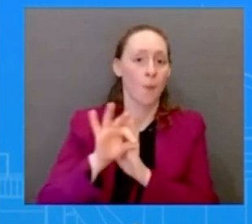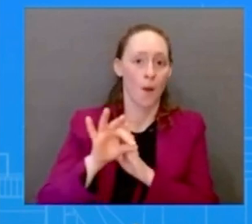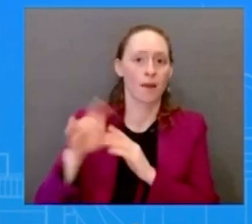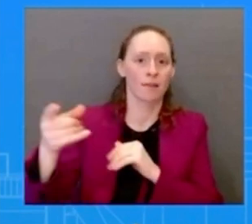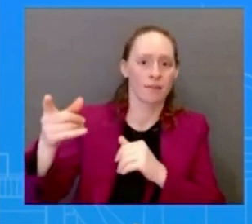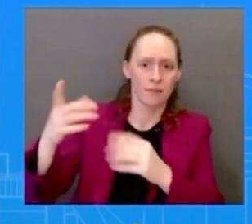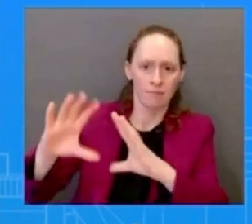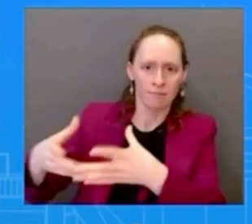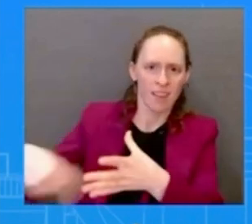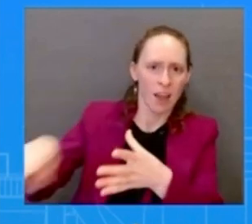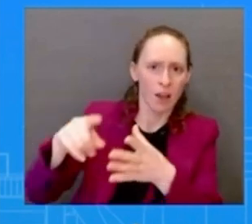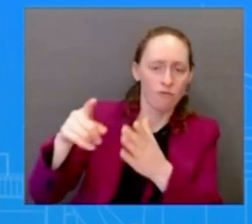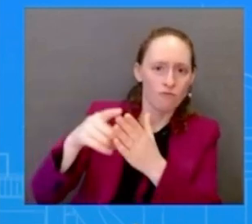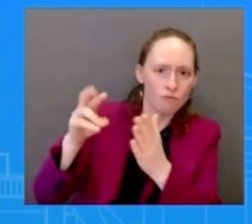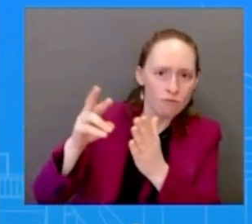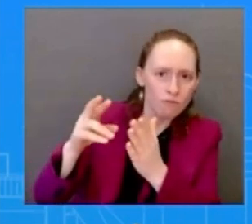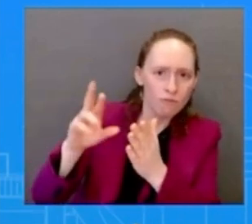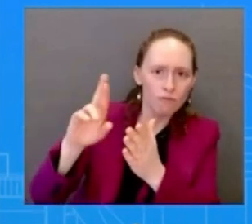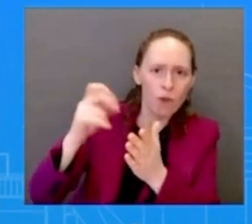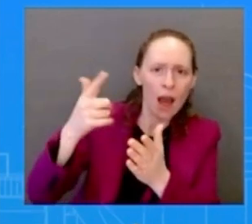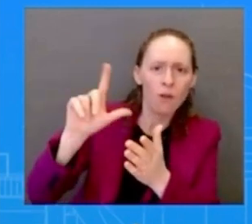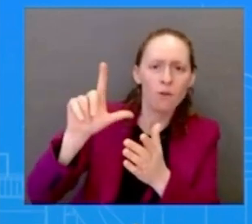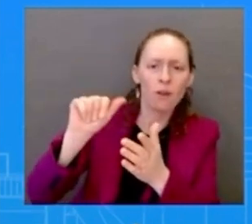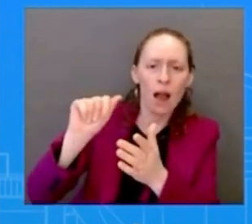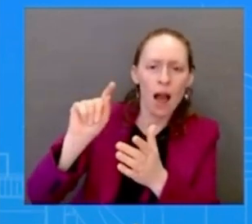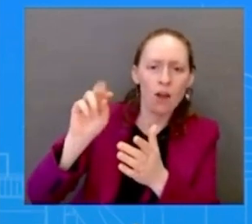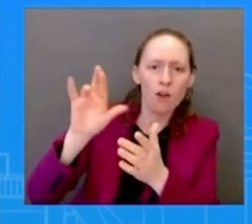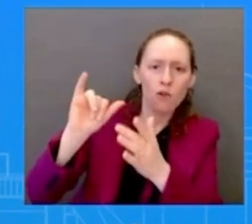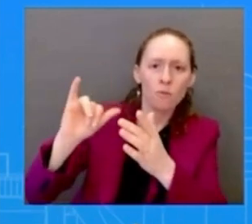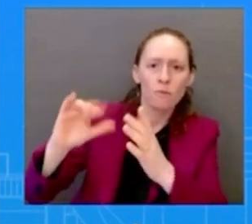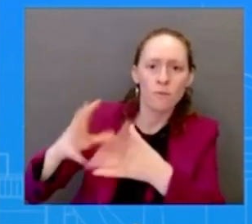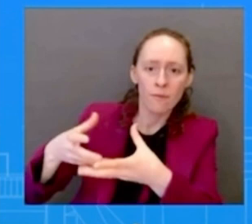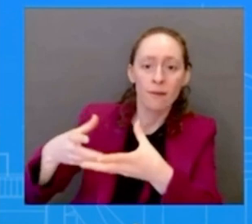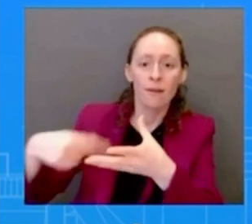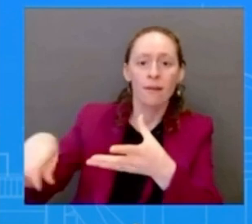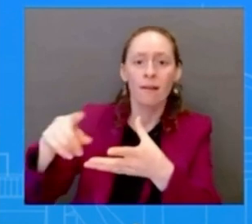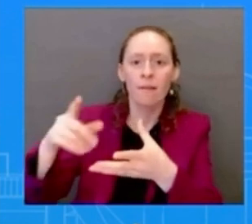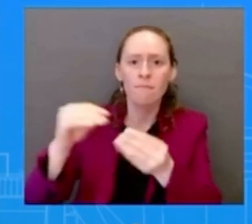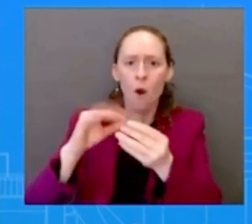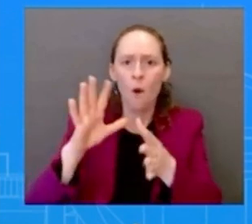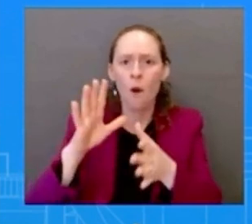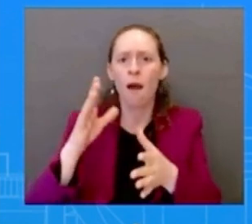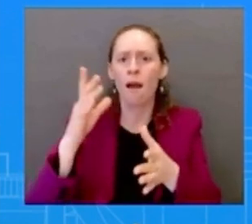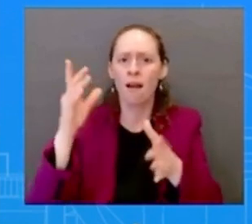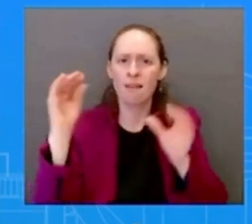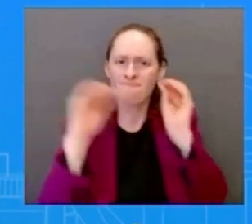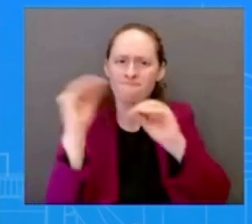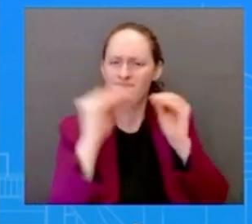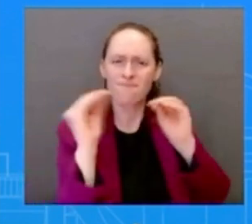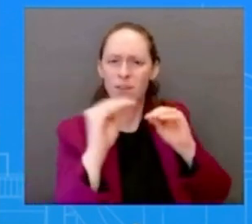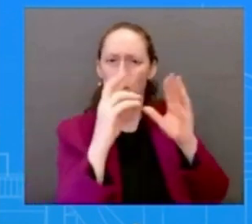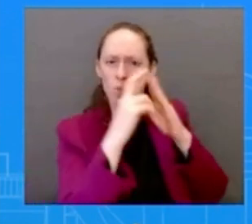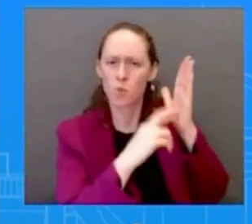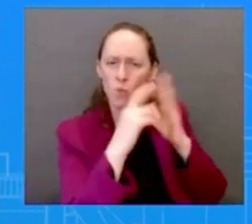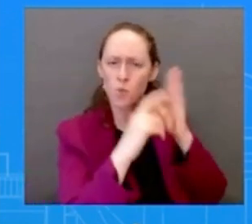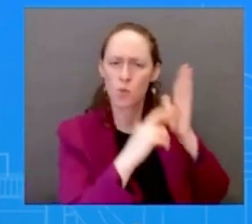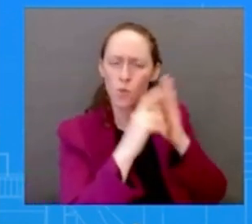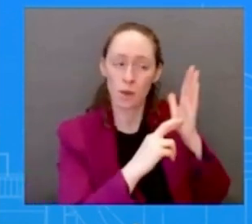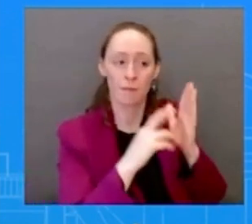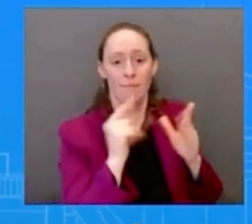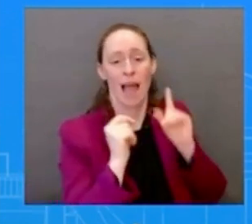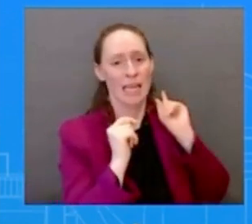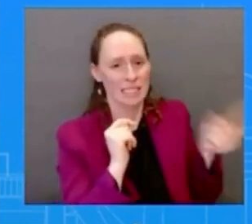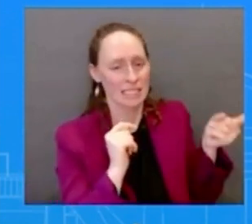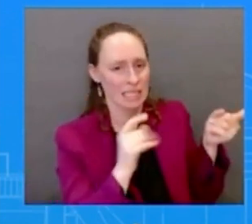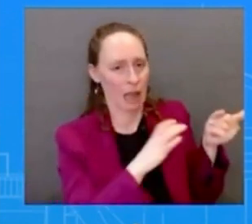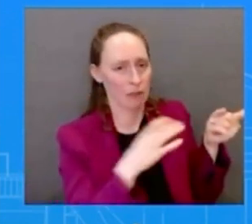saw uh in the last administration uh but again congress needs to act as far as the 250 000 uh deposit insurance limit